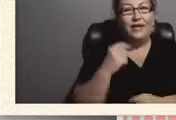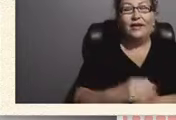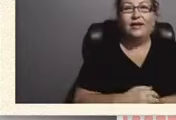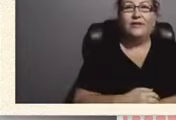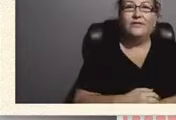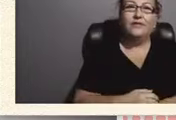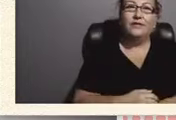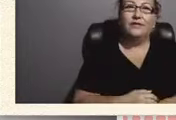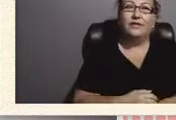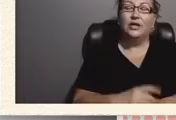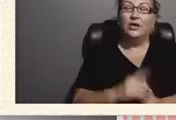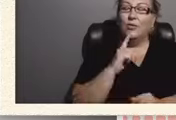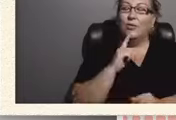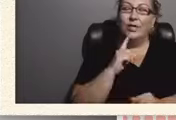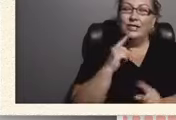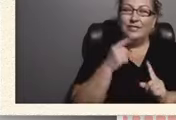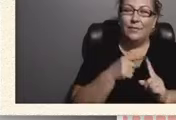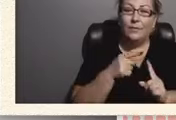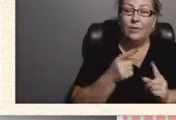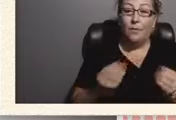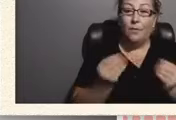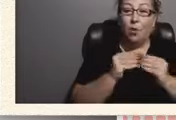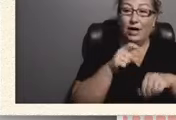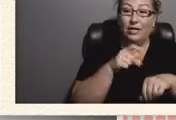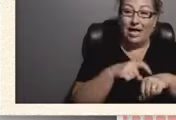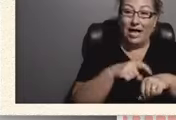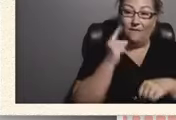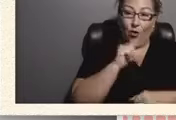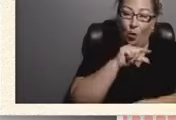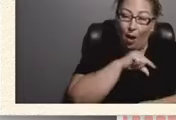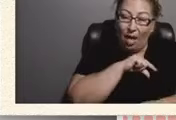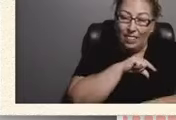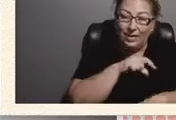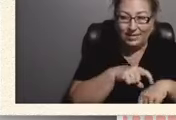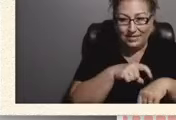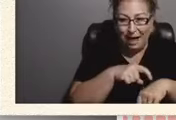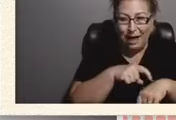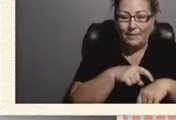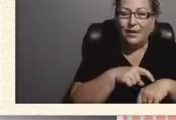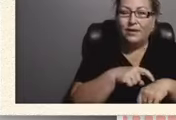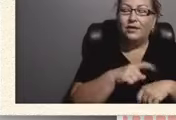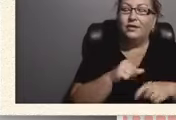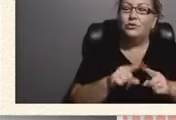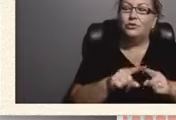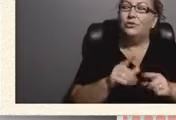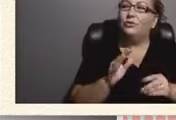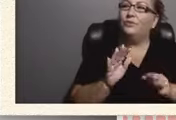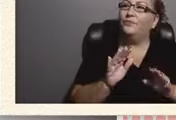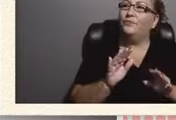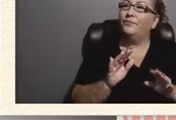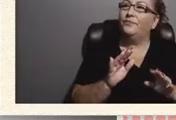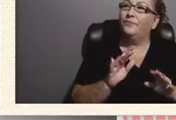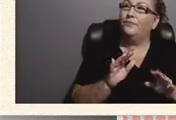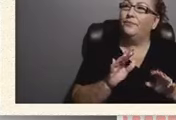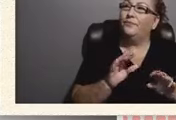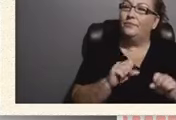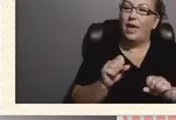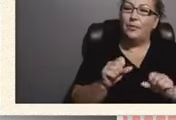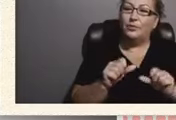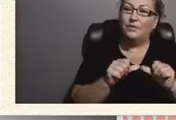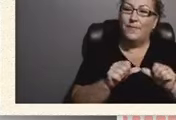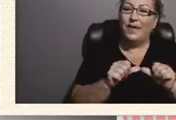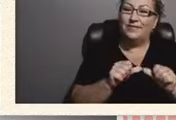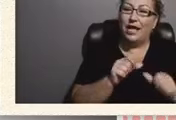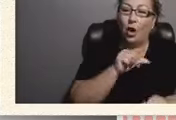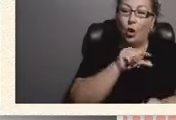it up to having more time for quality to maintain for me a quality relationship